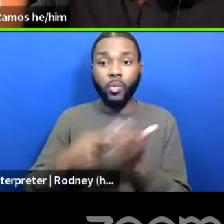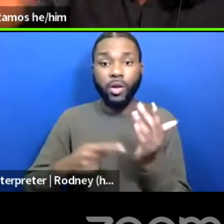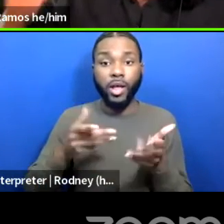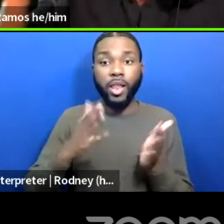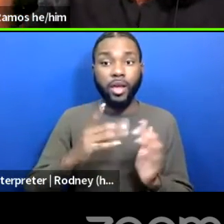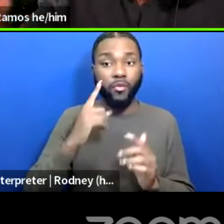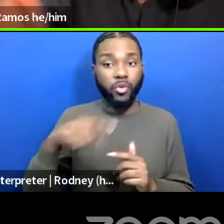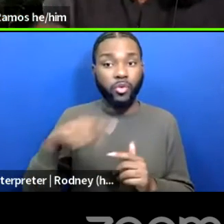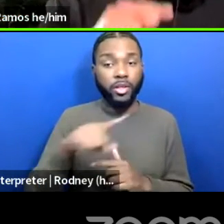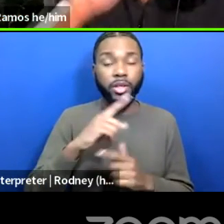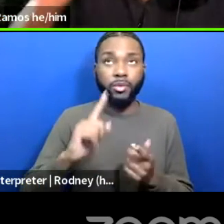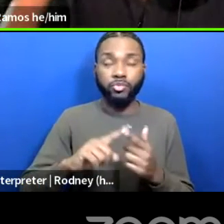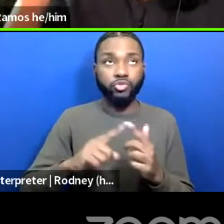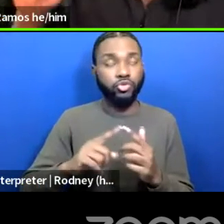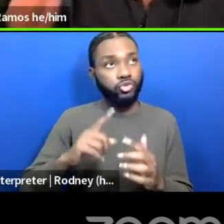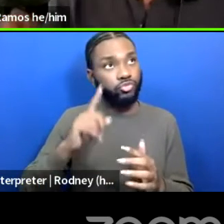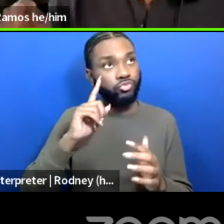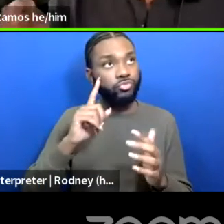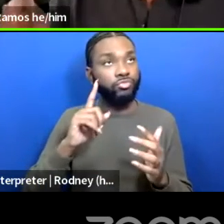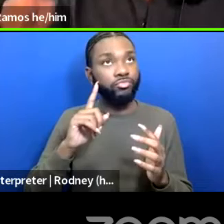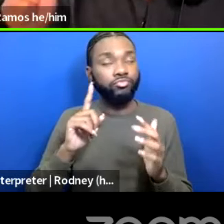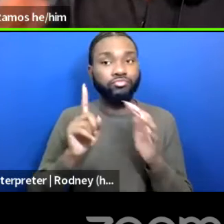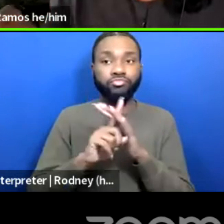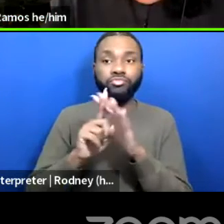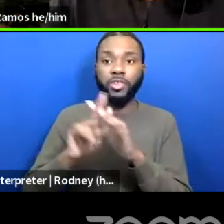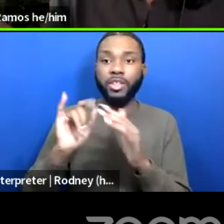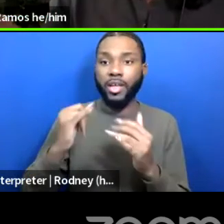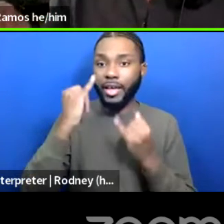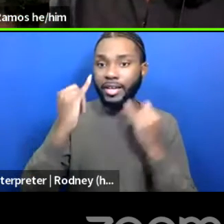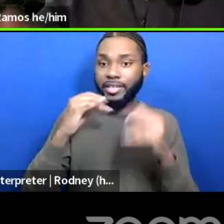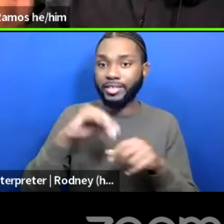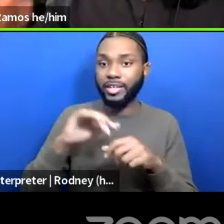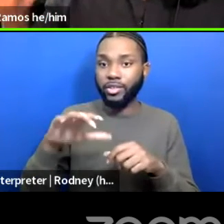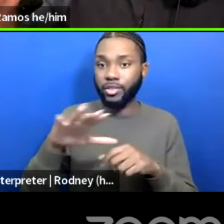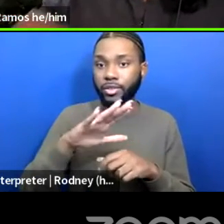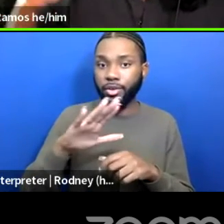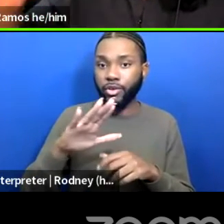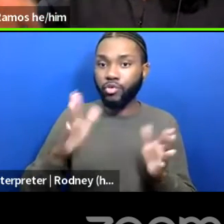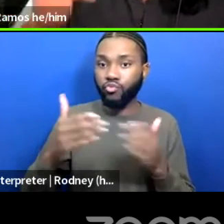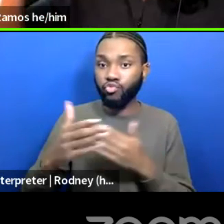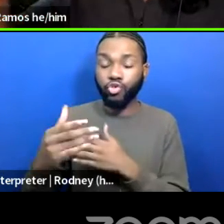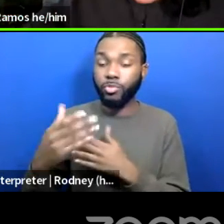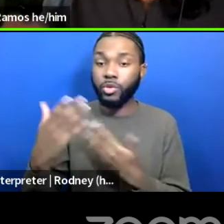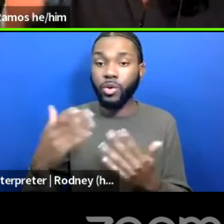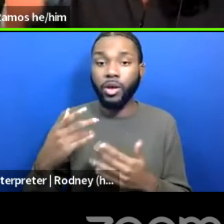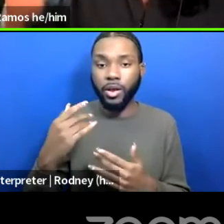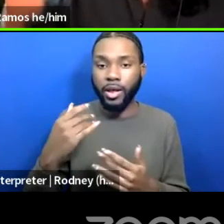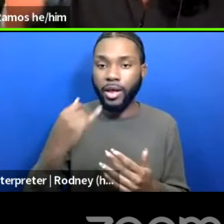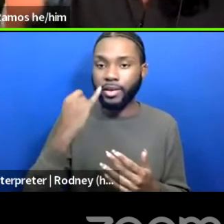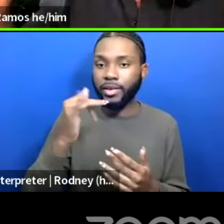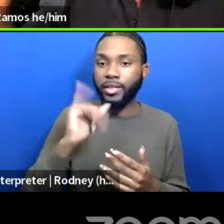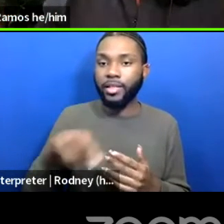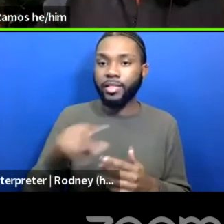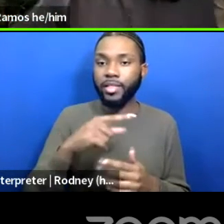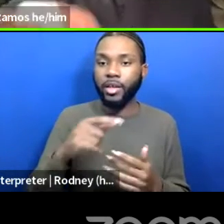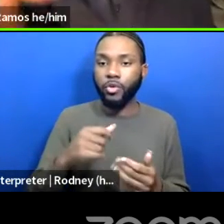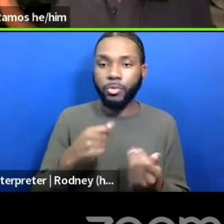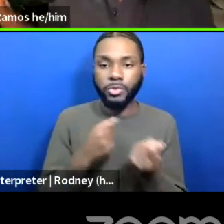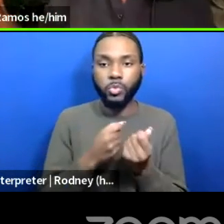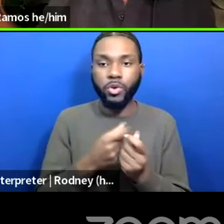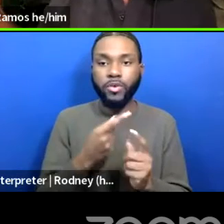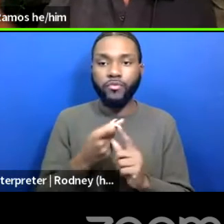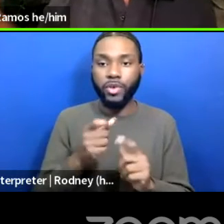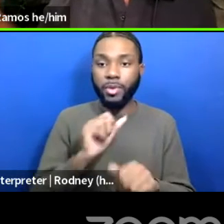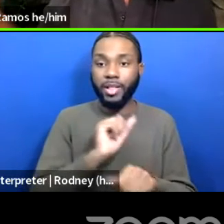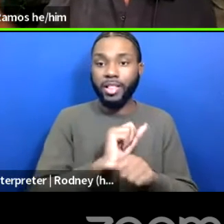to conjure up these ideals in their drawing rooms was the idea that they were being sustained by a labor force that was